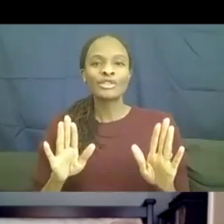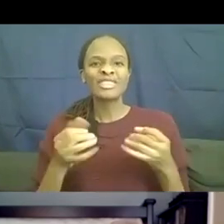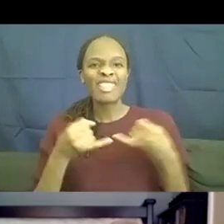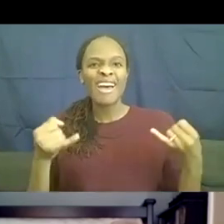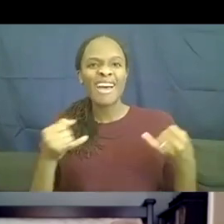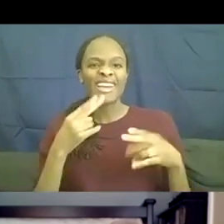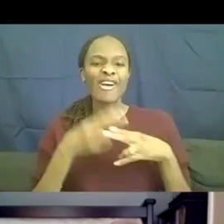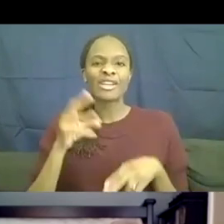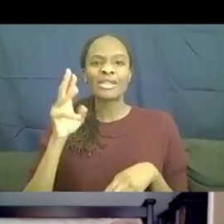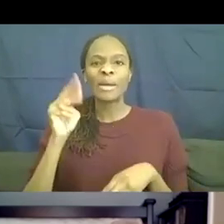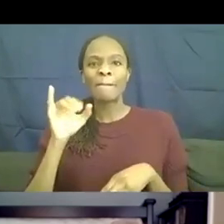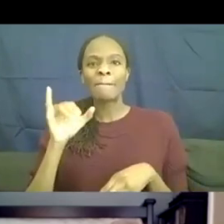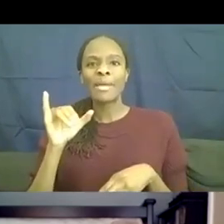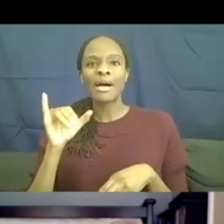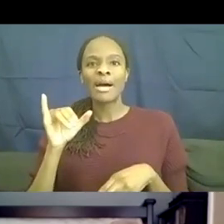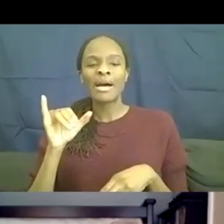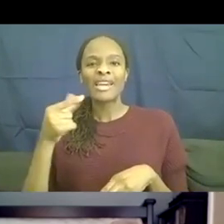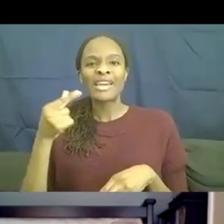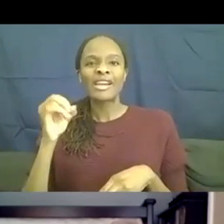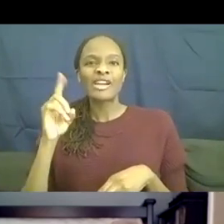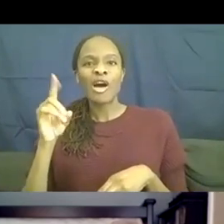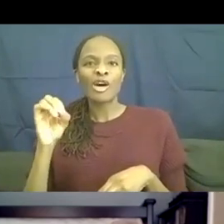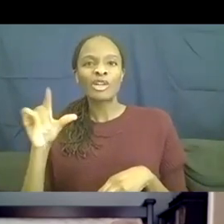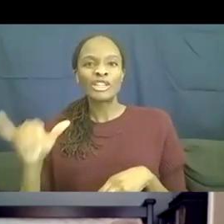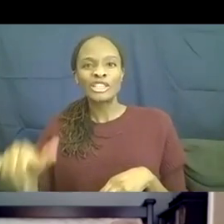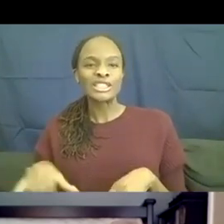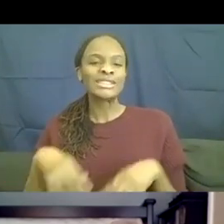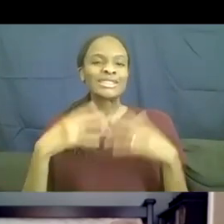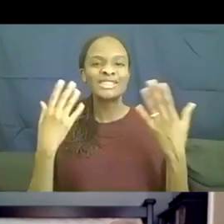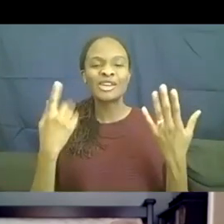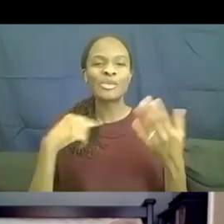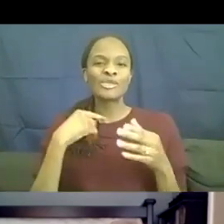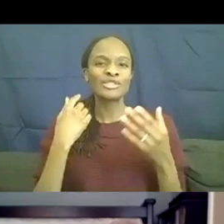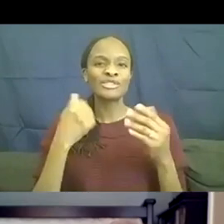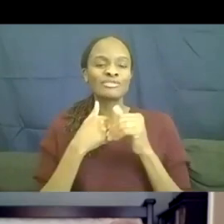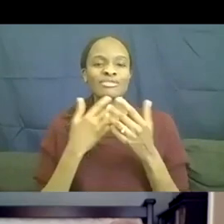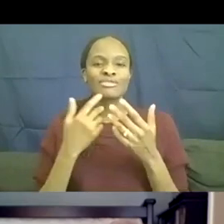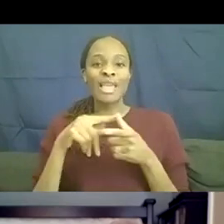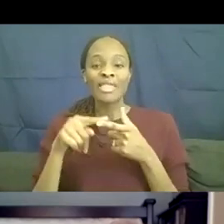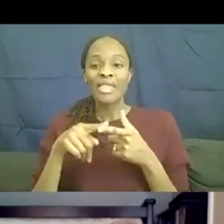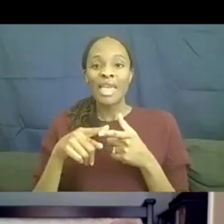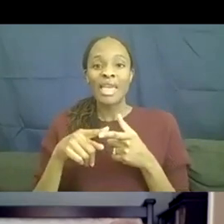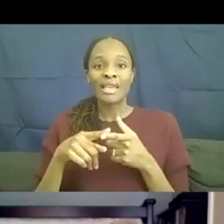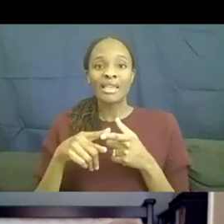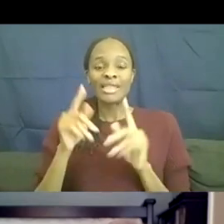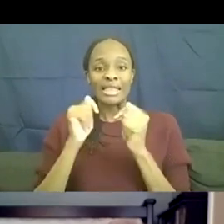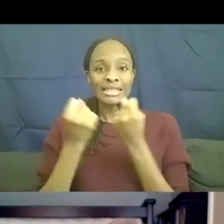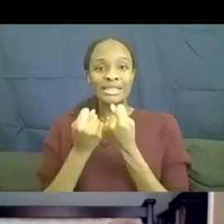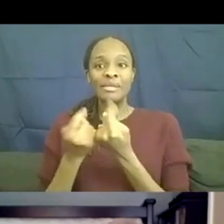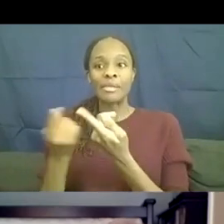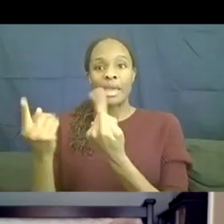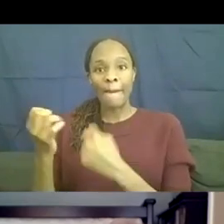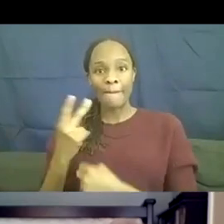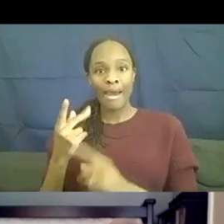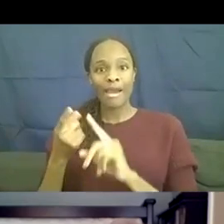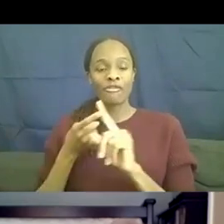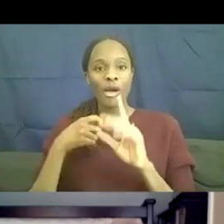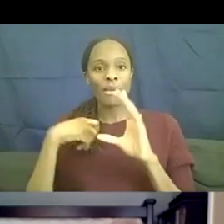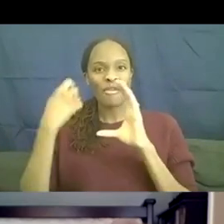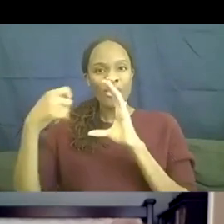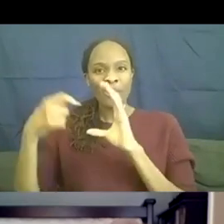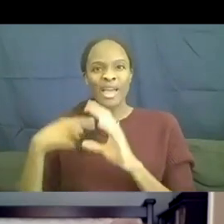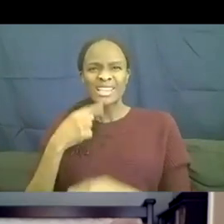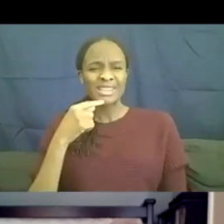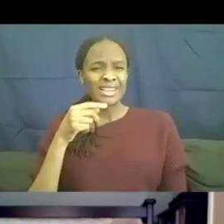focusing on all the different vendors and booths. And, uh, they came back, the team came back from filming and I said, did you guys meet anyone